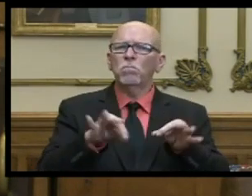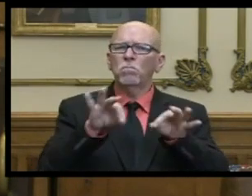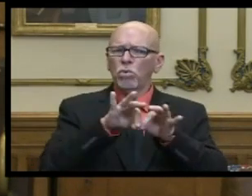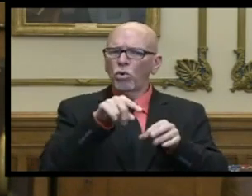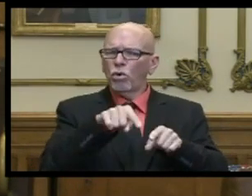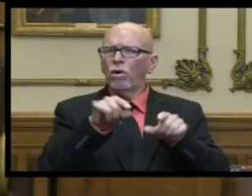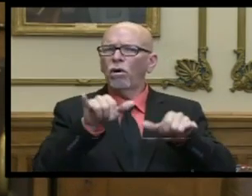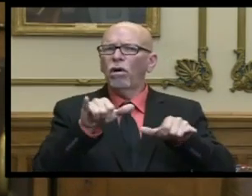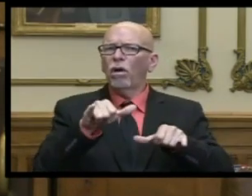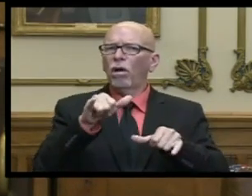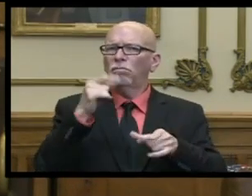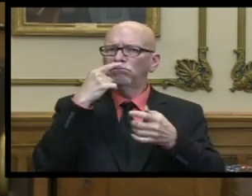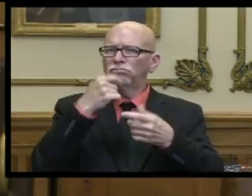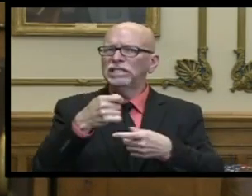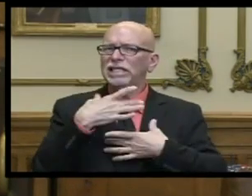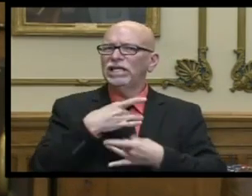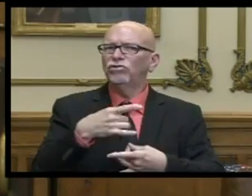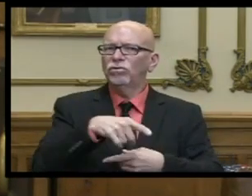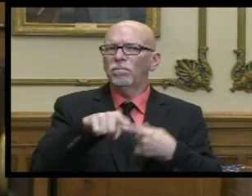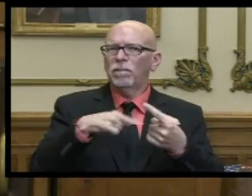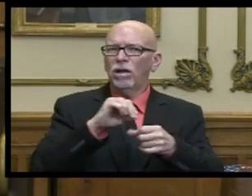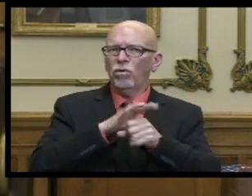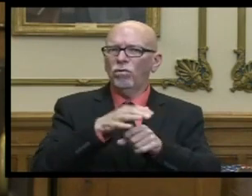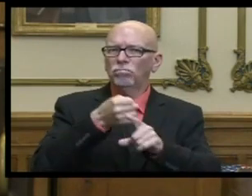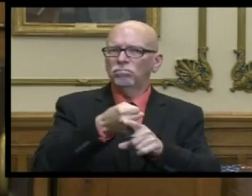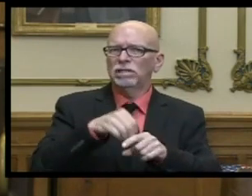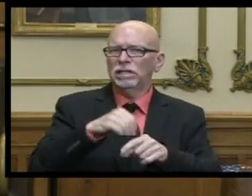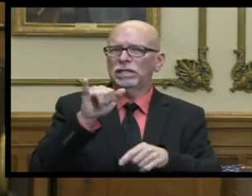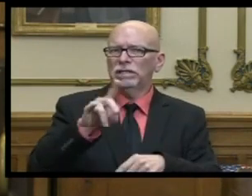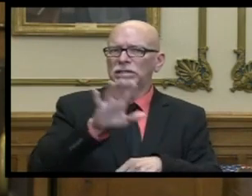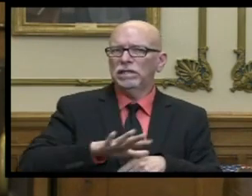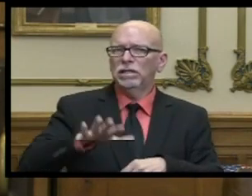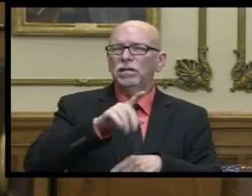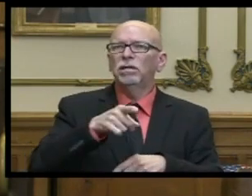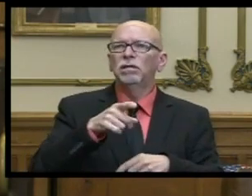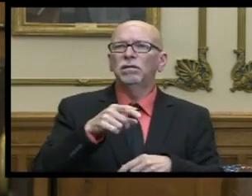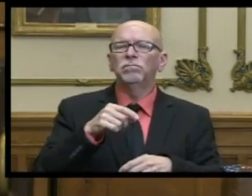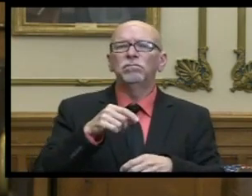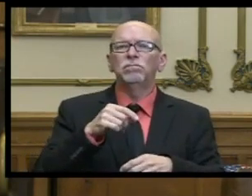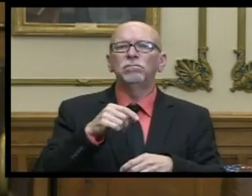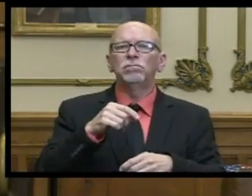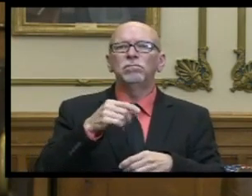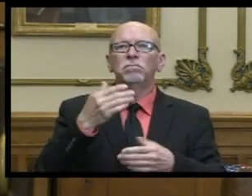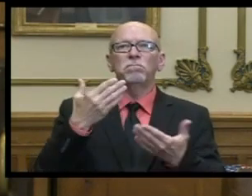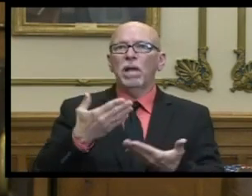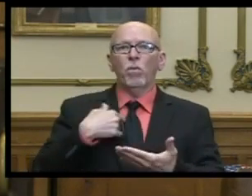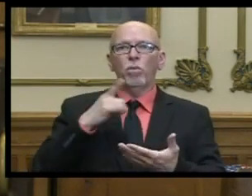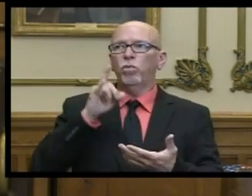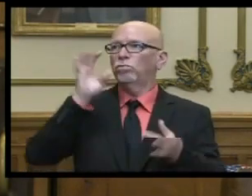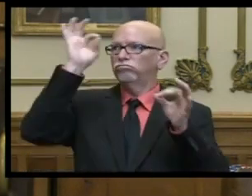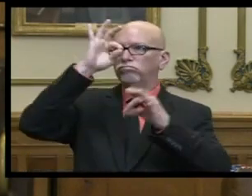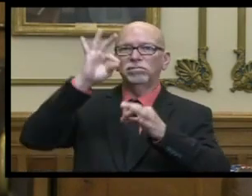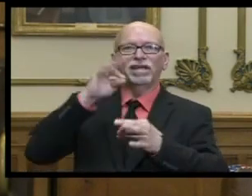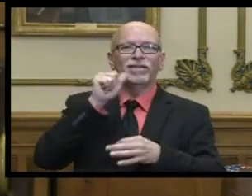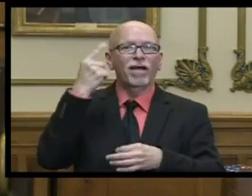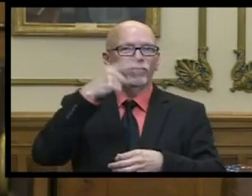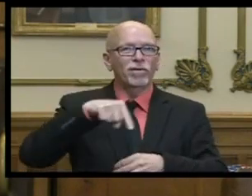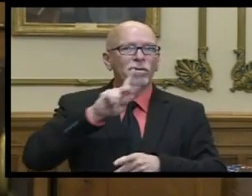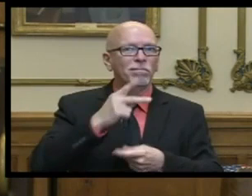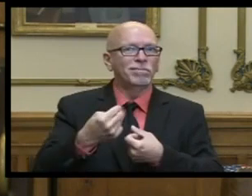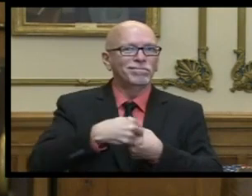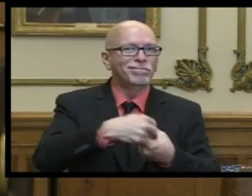regarding the evolution of the covet 19 pandemic in our state that would not have been possible without all the hoosiers that